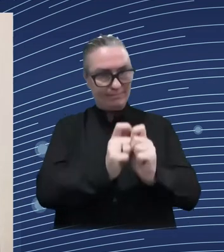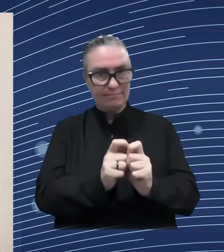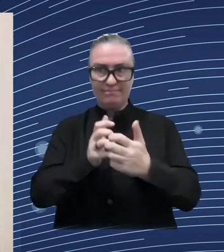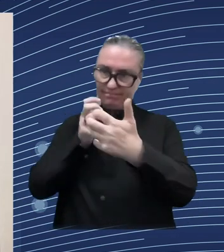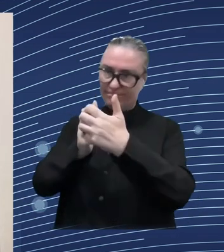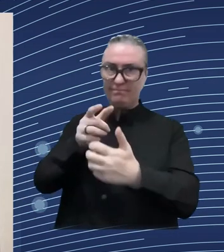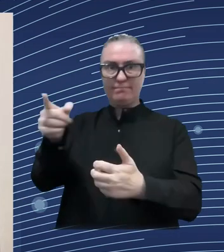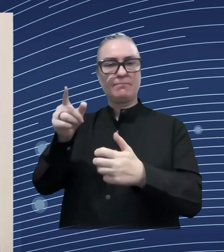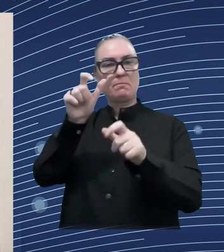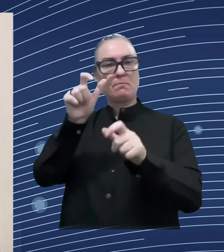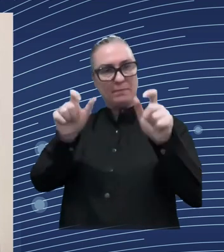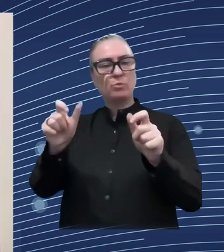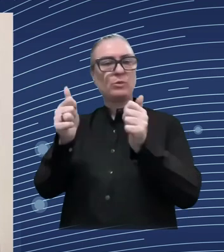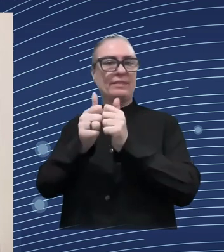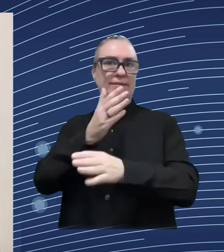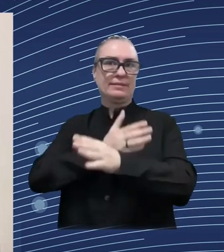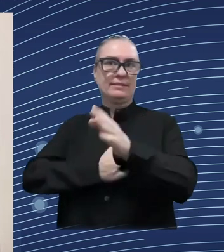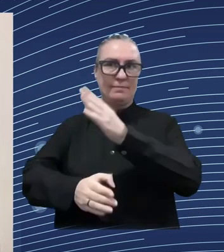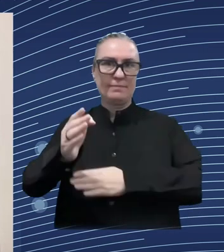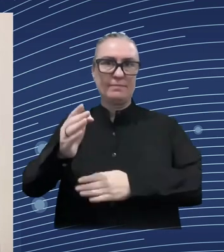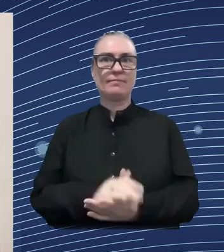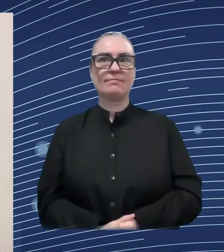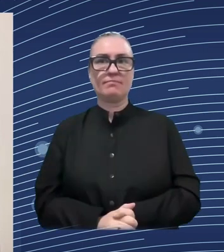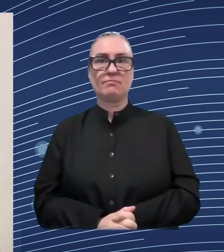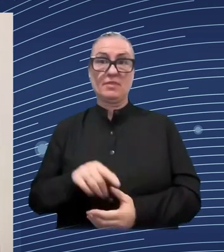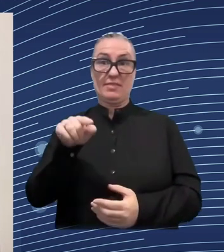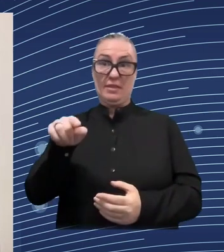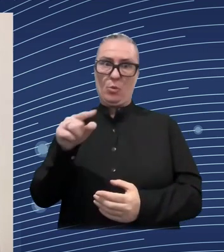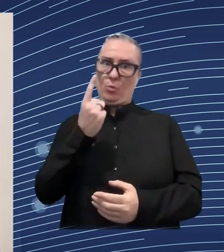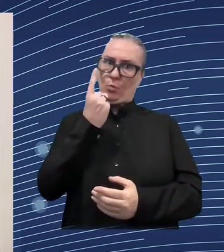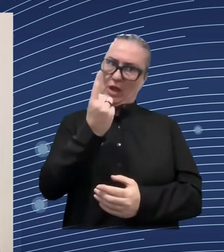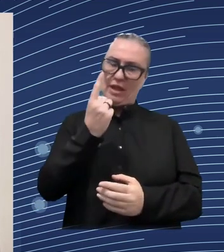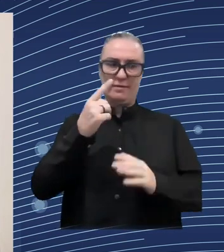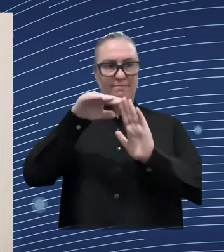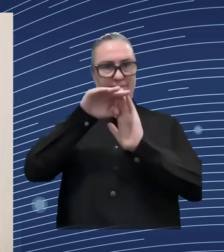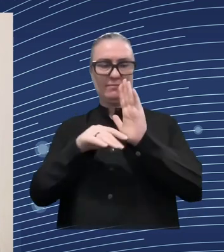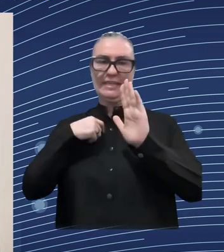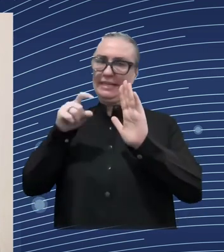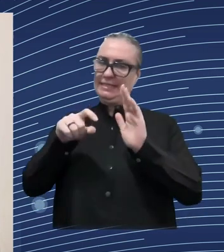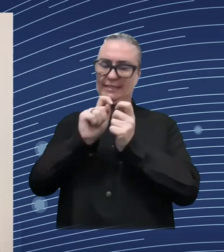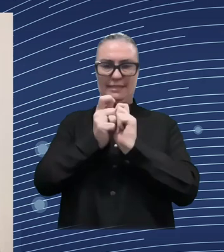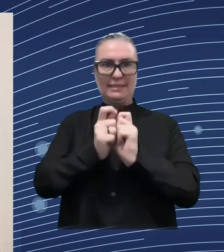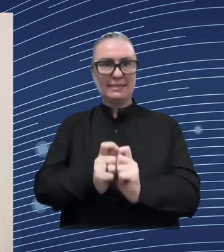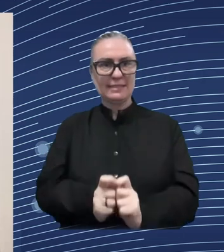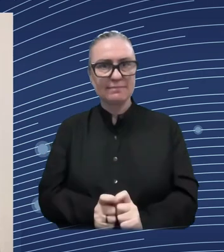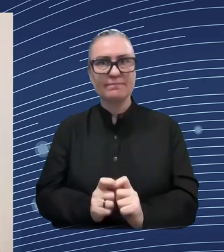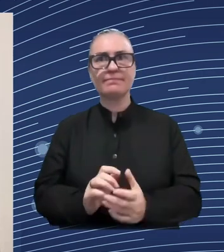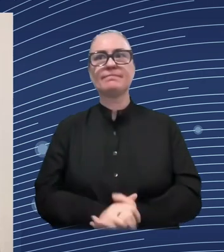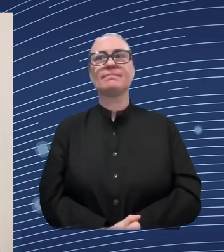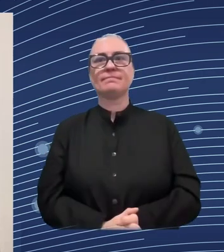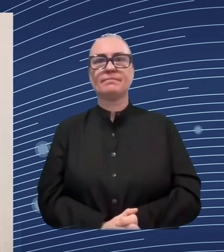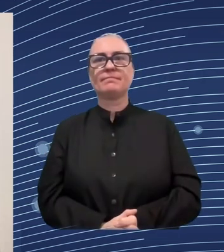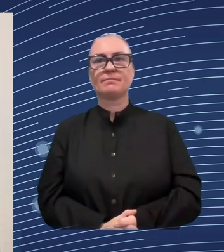in line with the eu accession priorities and that is of implementing a reform package that decreases reliance on